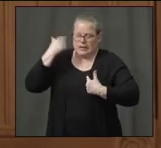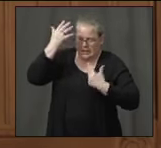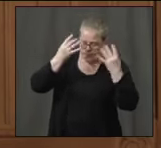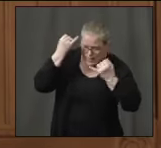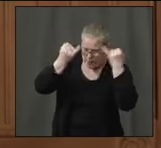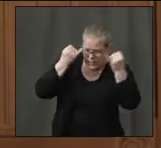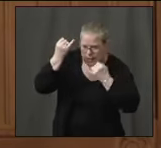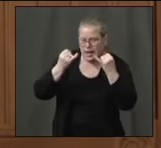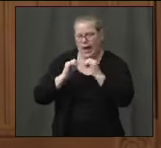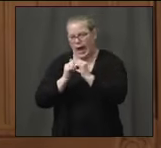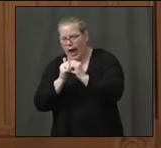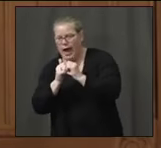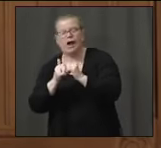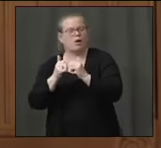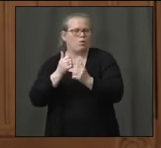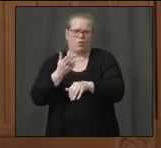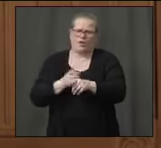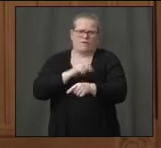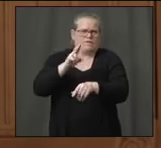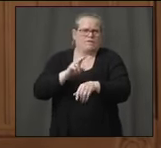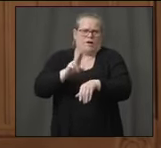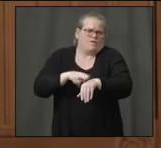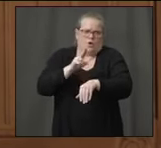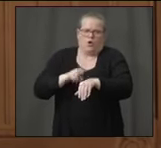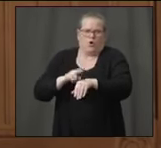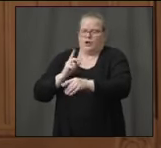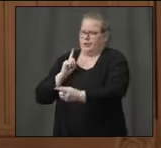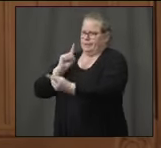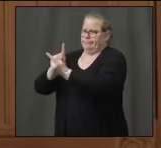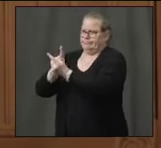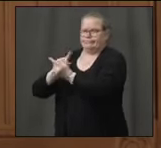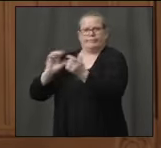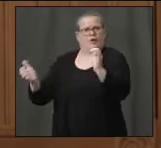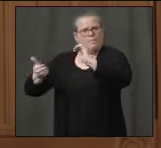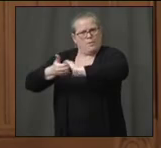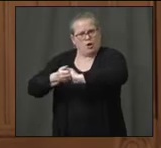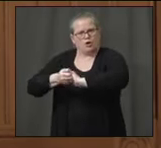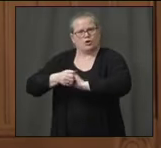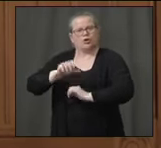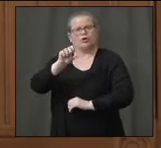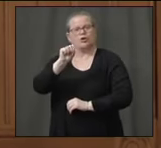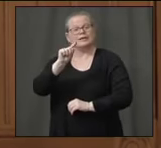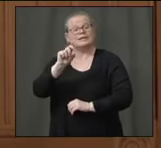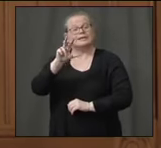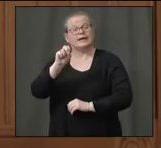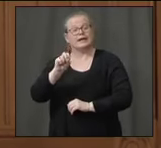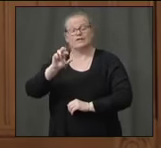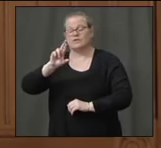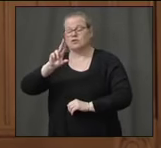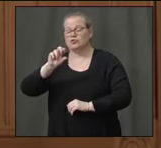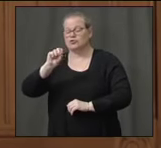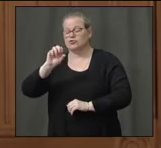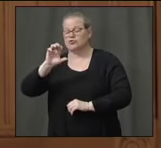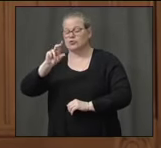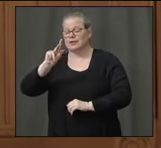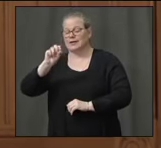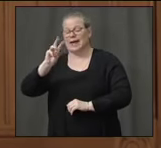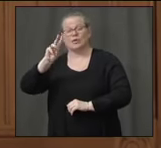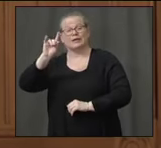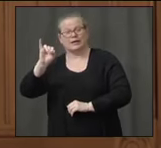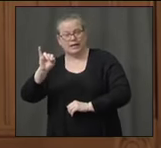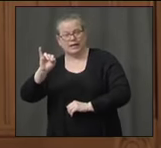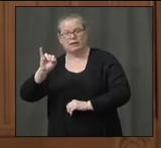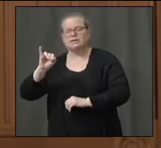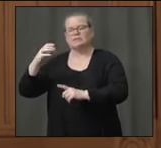our partner. And having Steve Roszkowski as the chairman, president, CEO of Quest is an important one. We know that he certainly